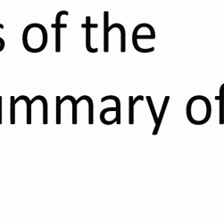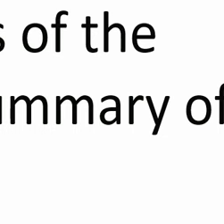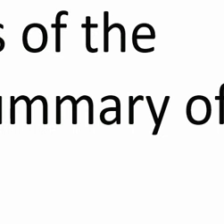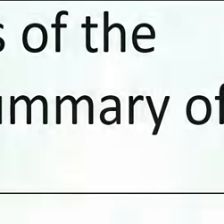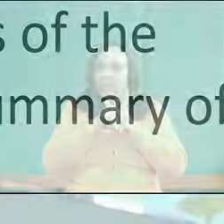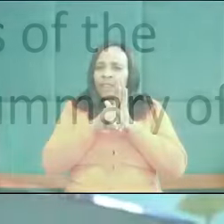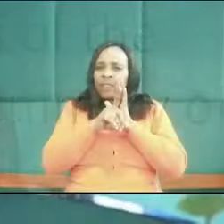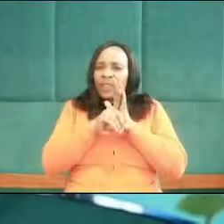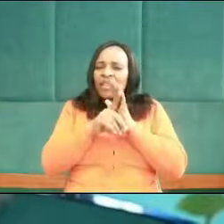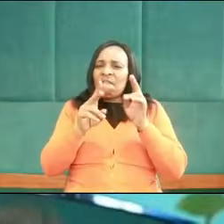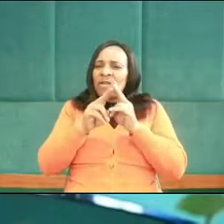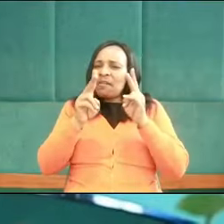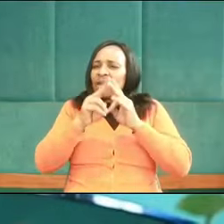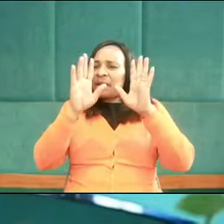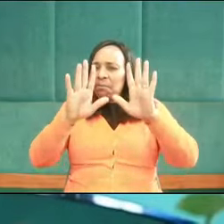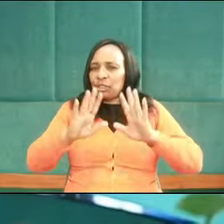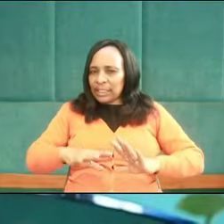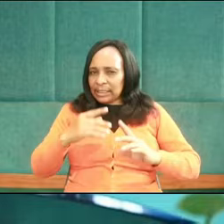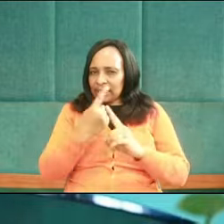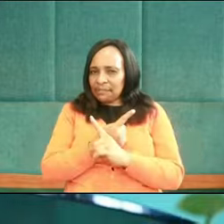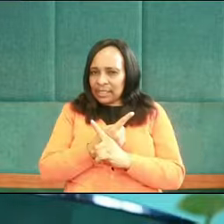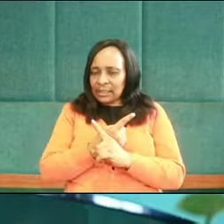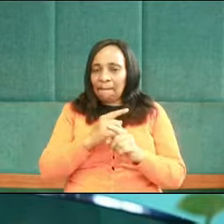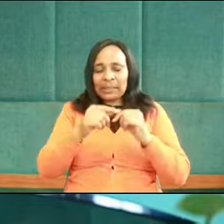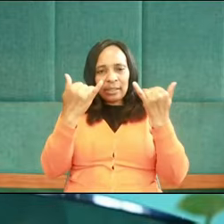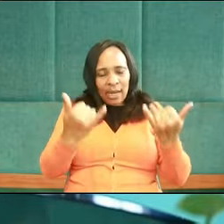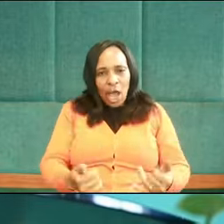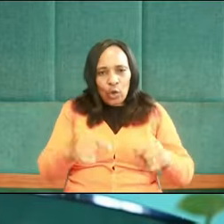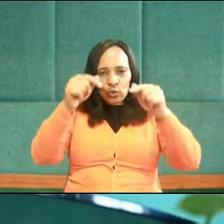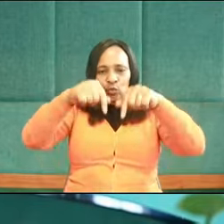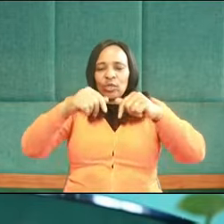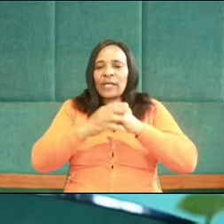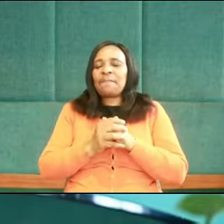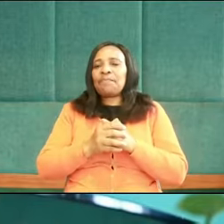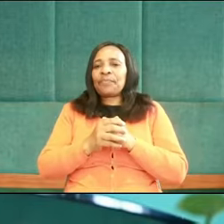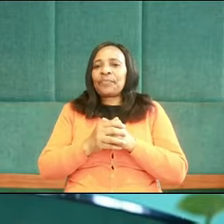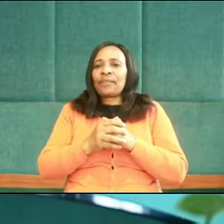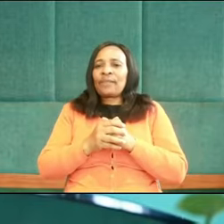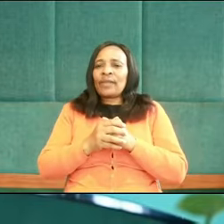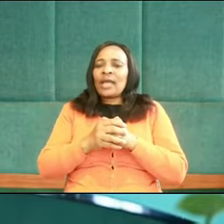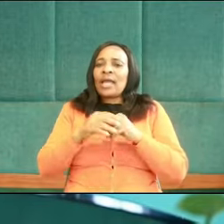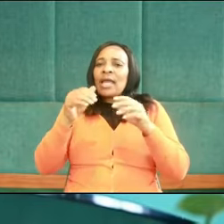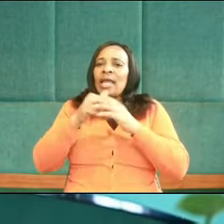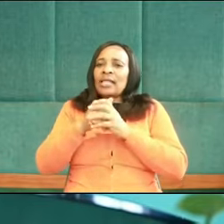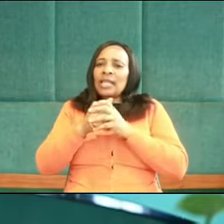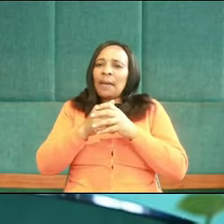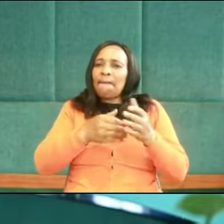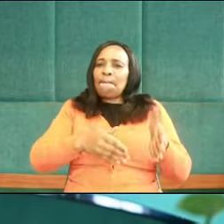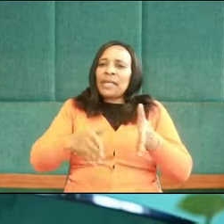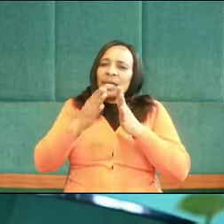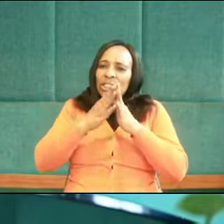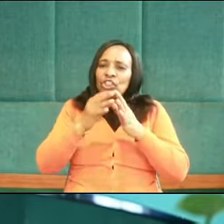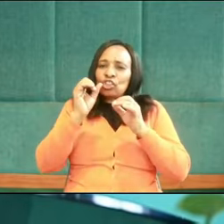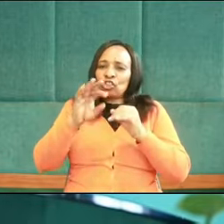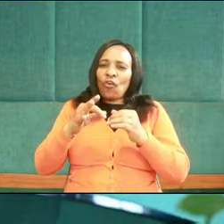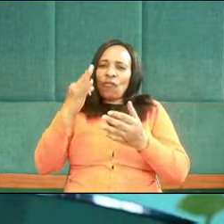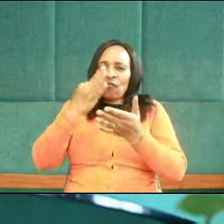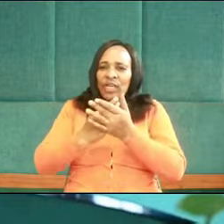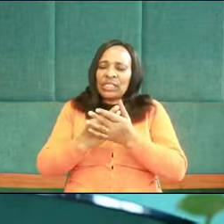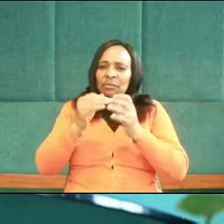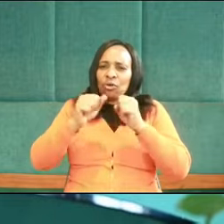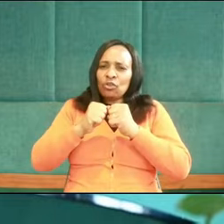Very important text, friends. And today, by the grace of God, we can glean from this text